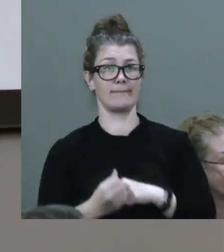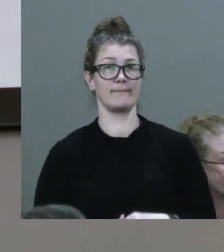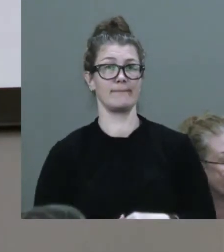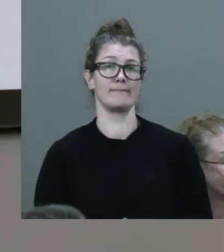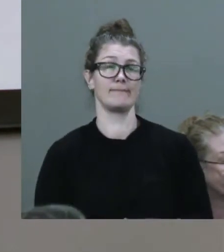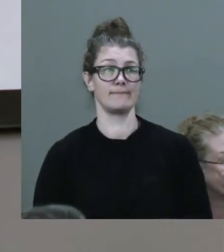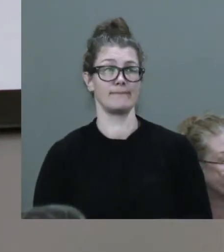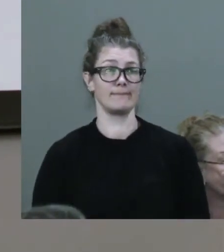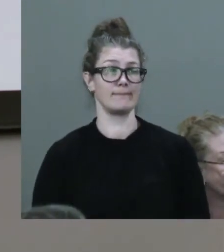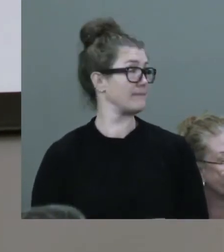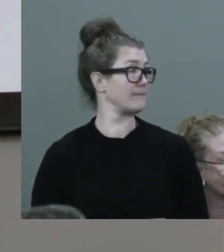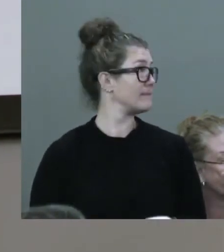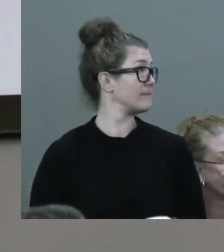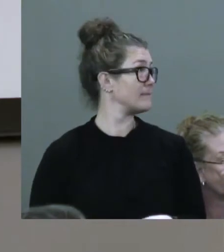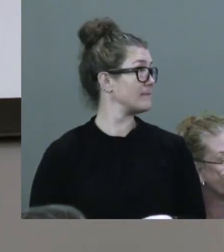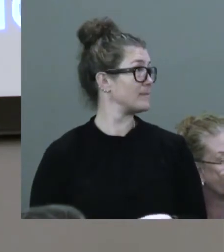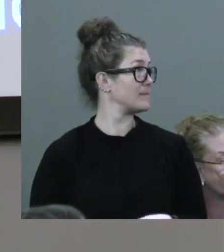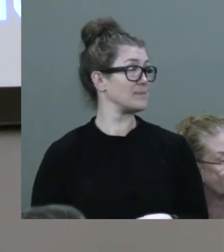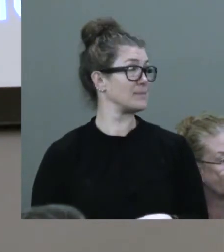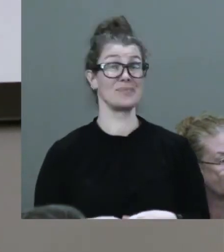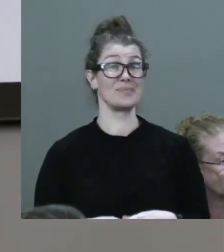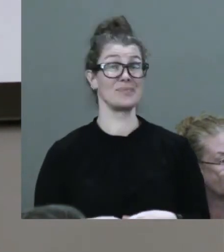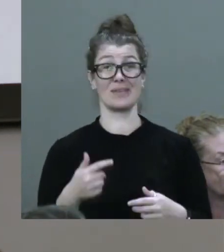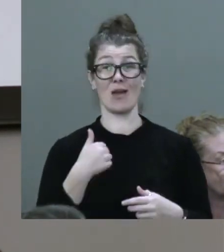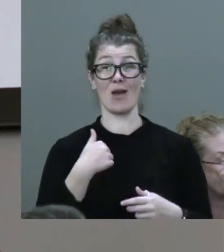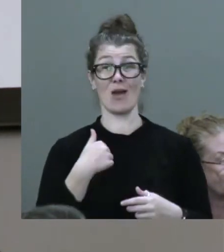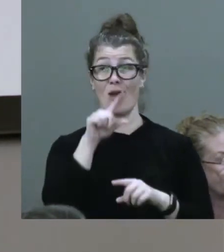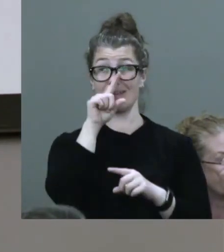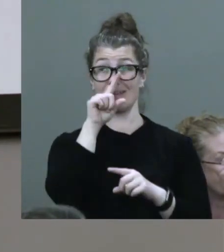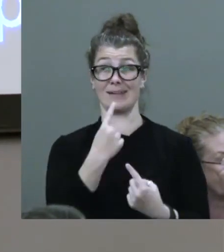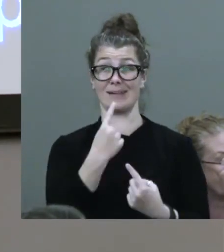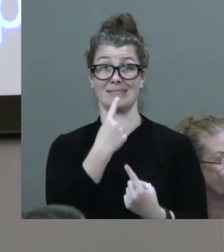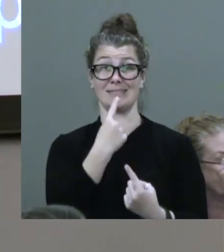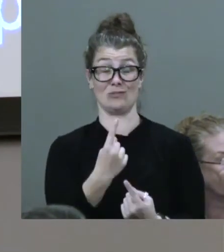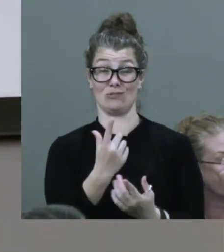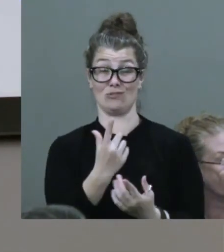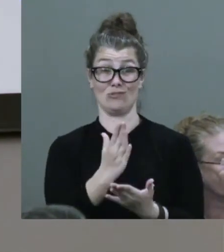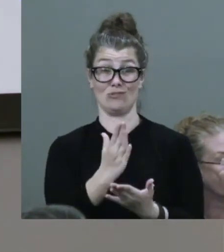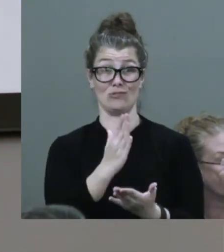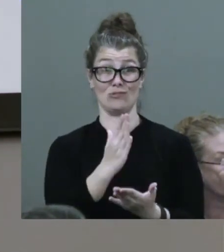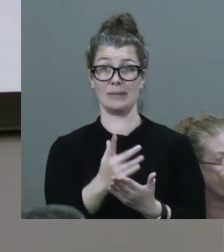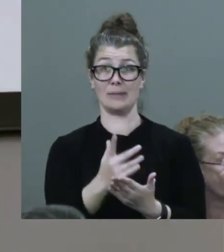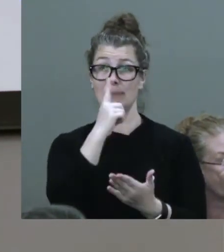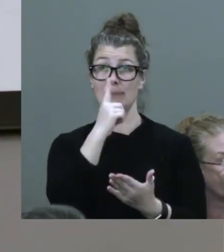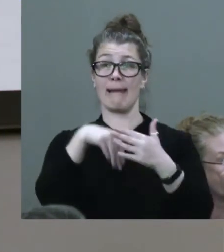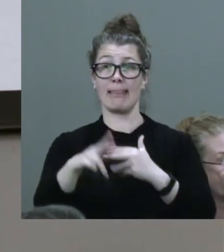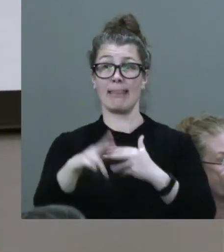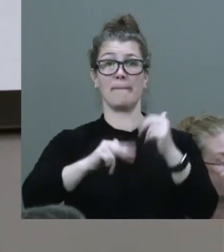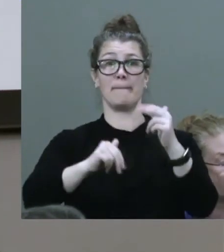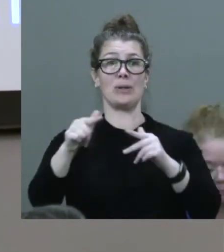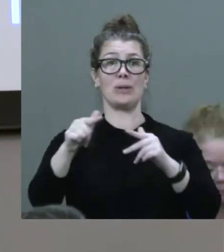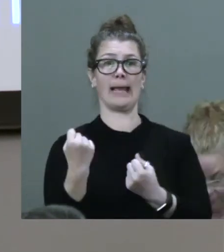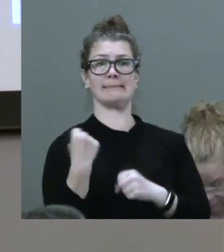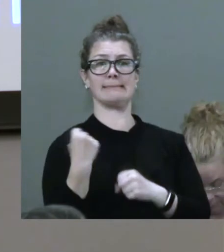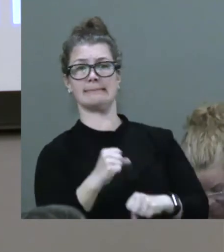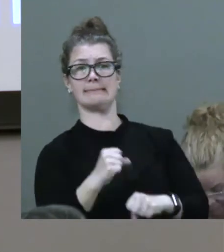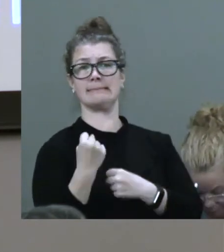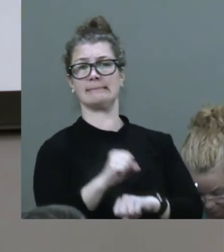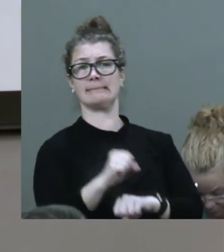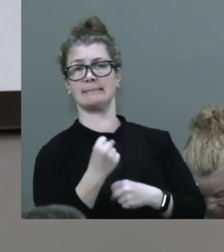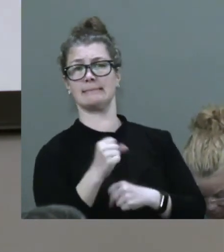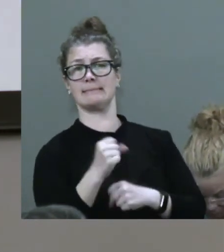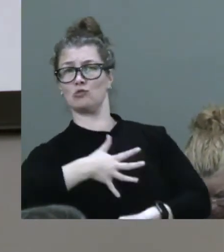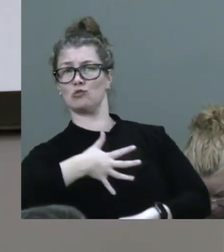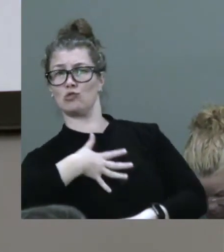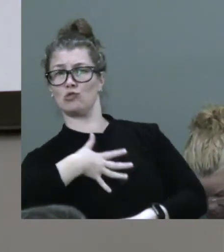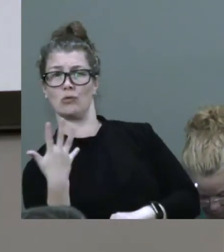I cannot impress how much people in that building did not want to take that step.